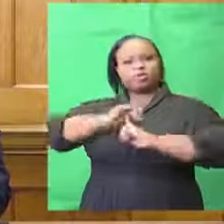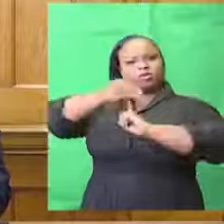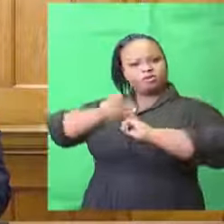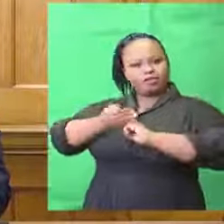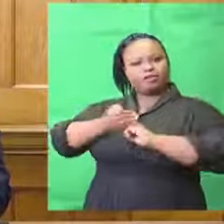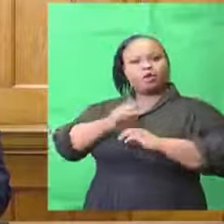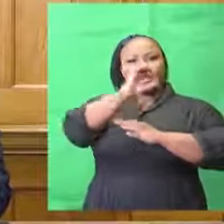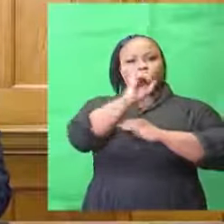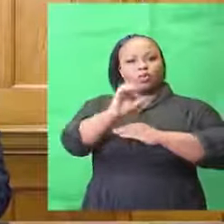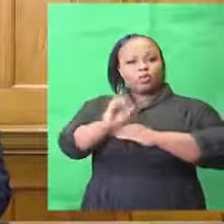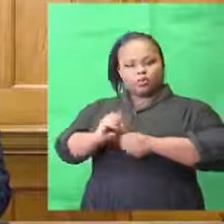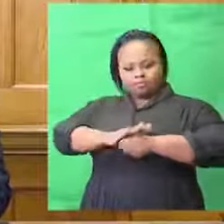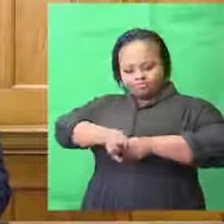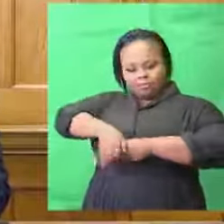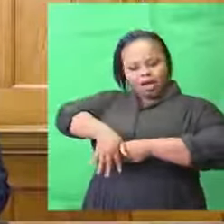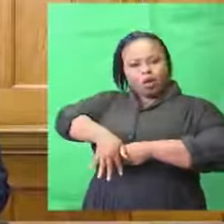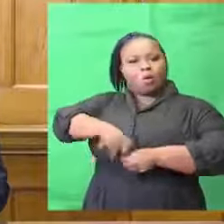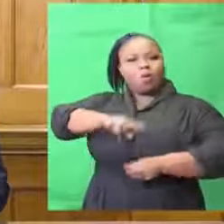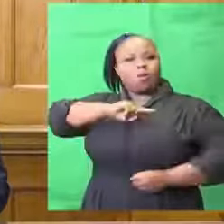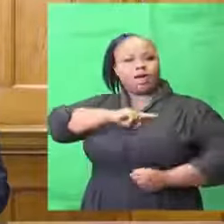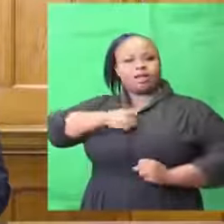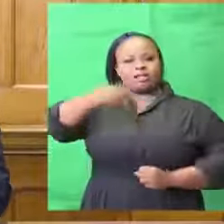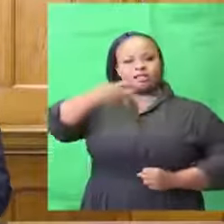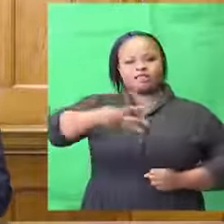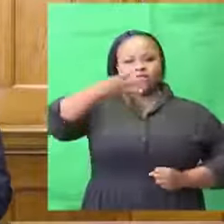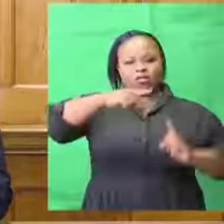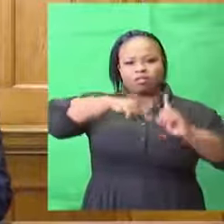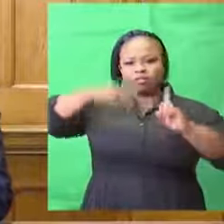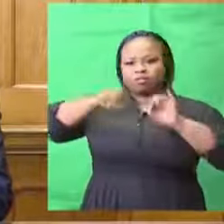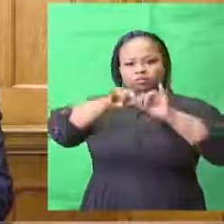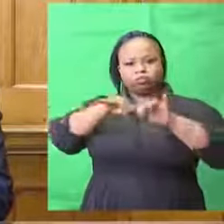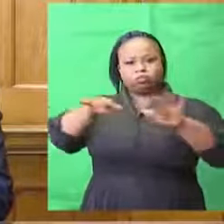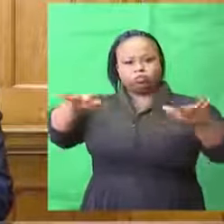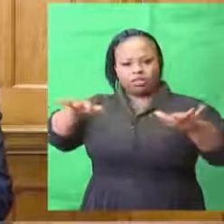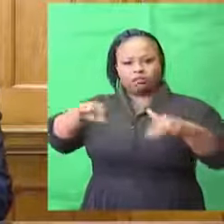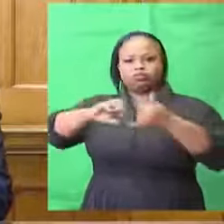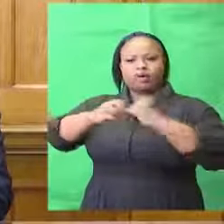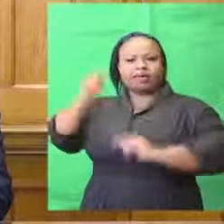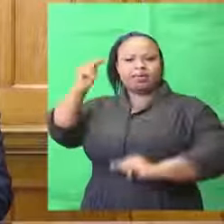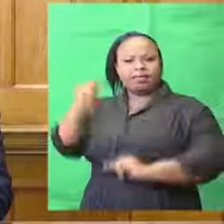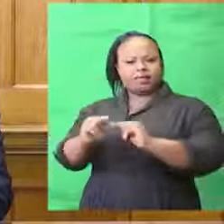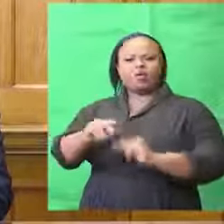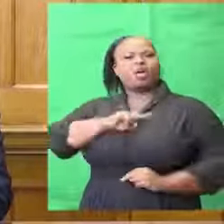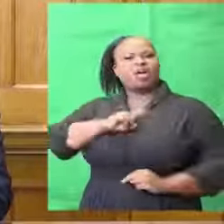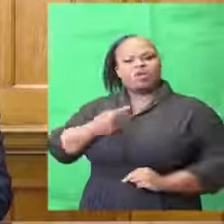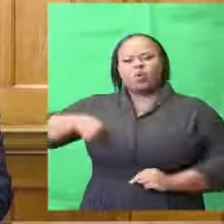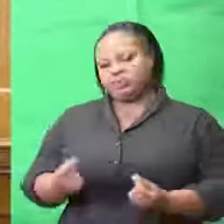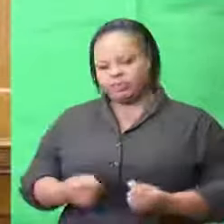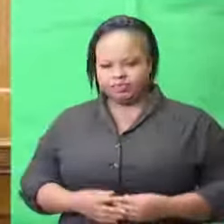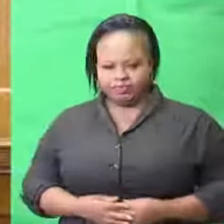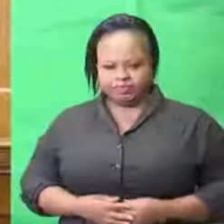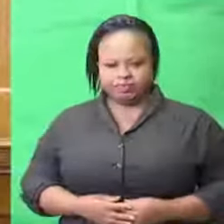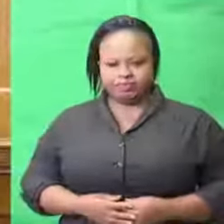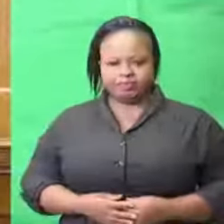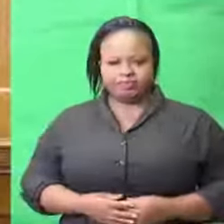To reduce the impact of the fourth wave and to help restore the social freedoms we all yearn for.